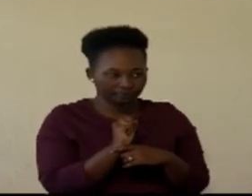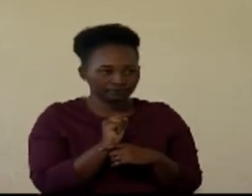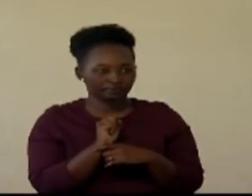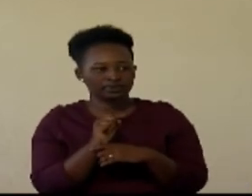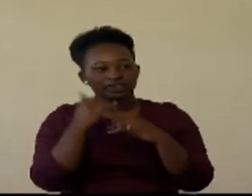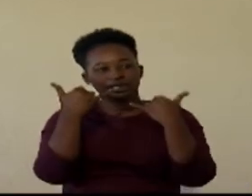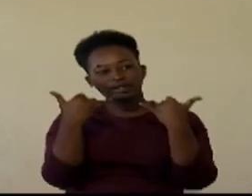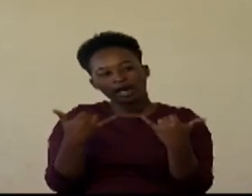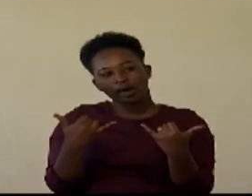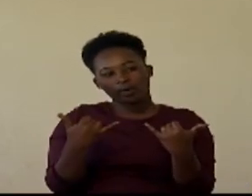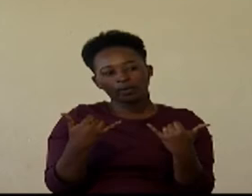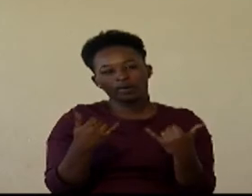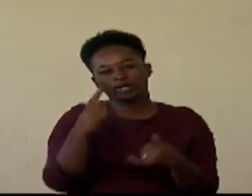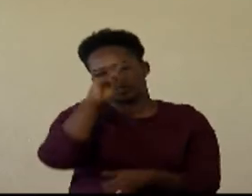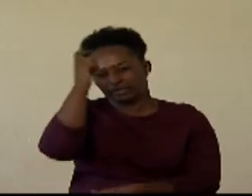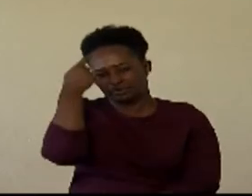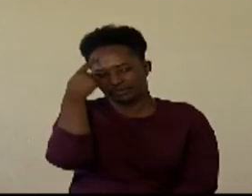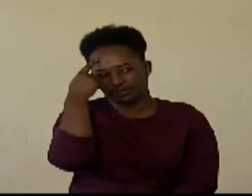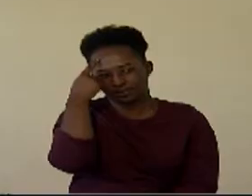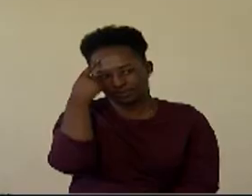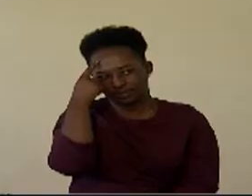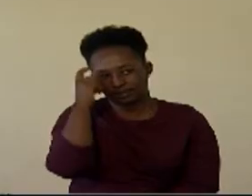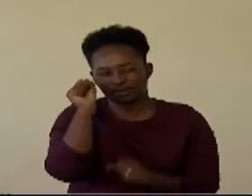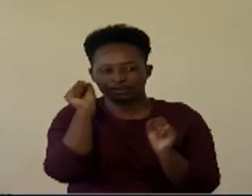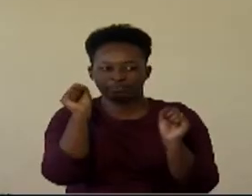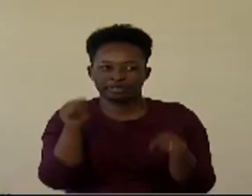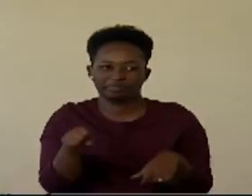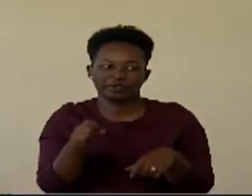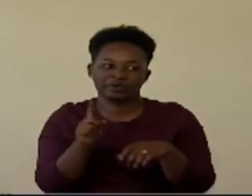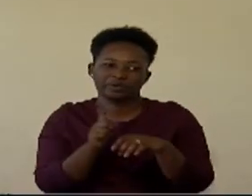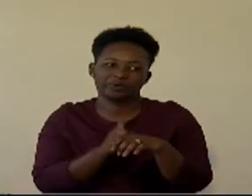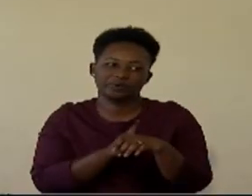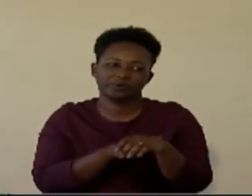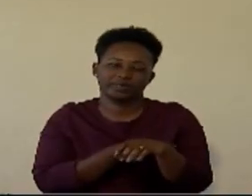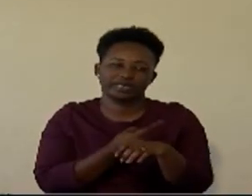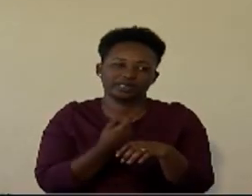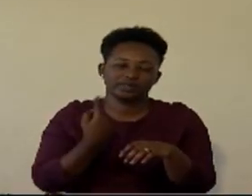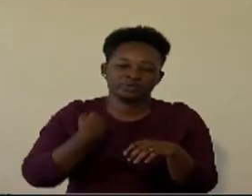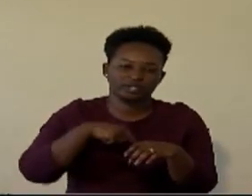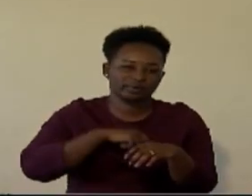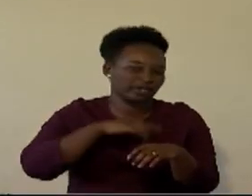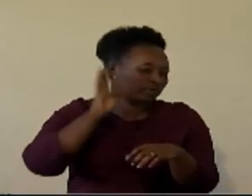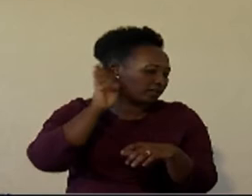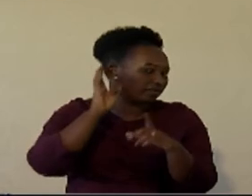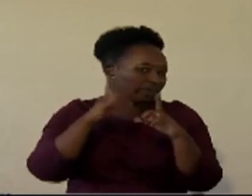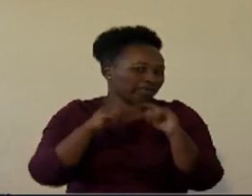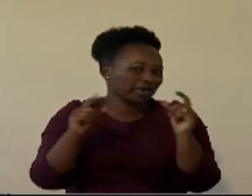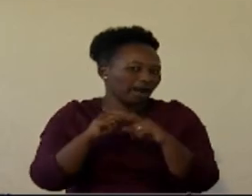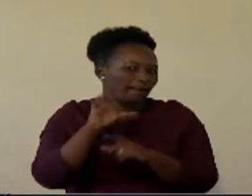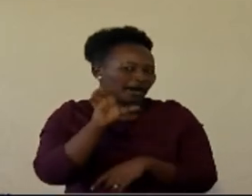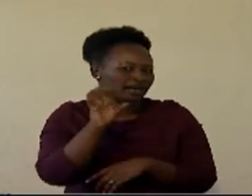Now, my question should be, when have we heard of words like cancers?